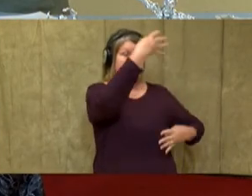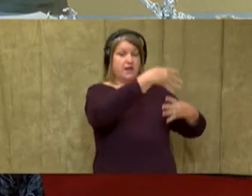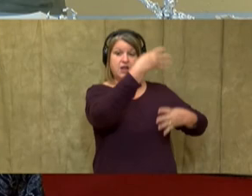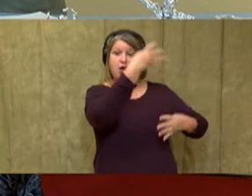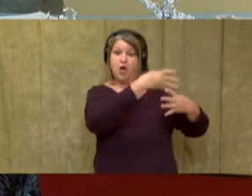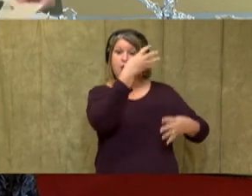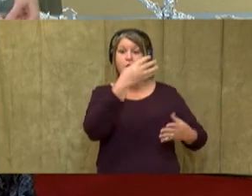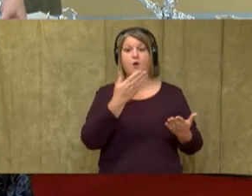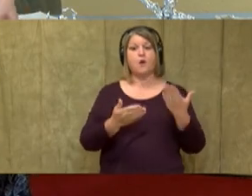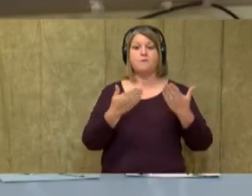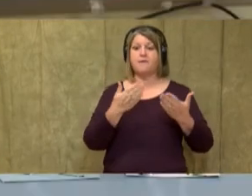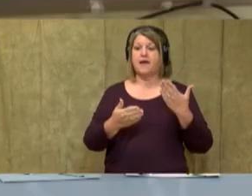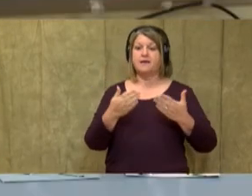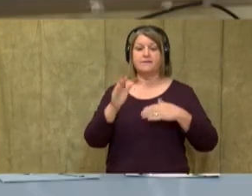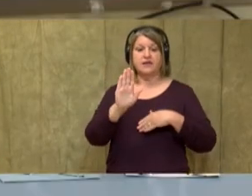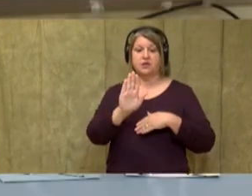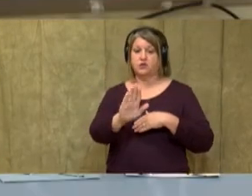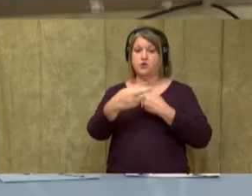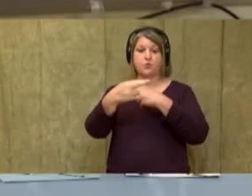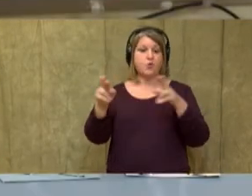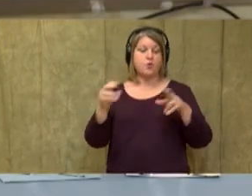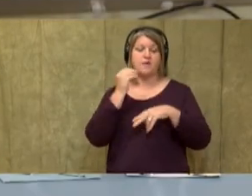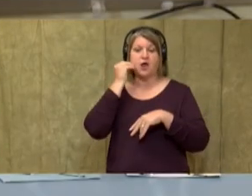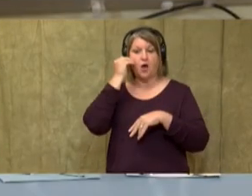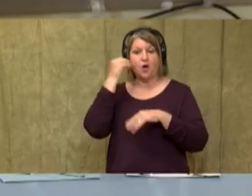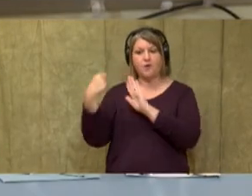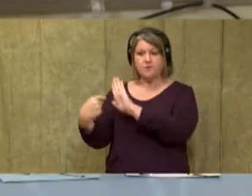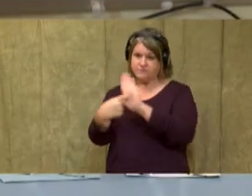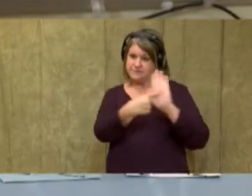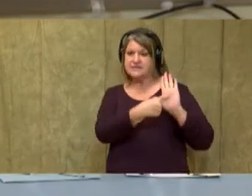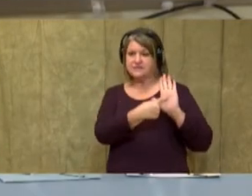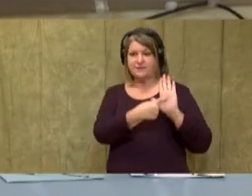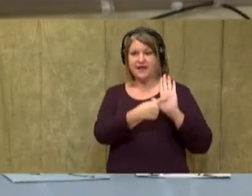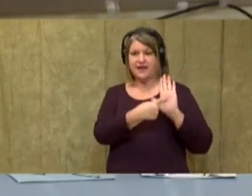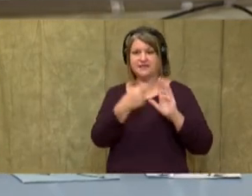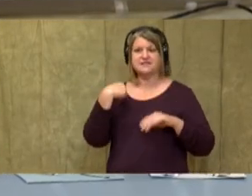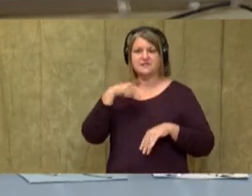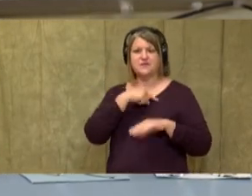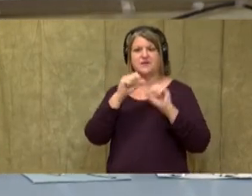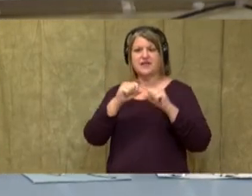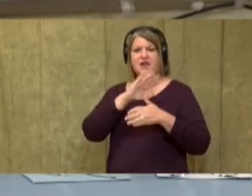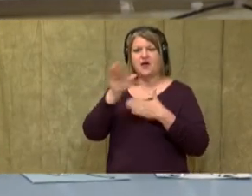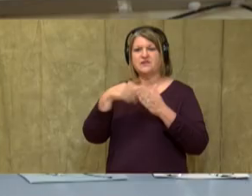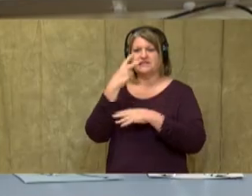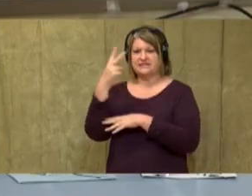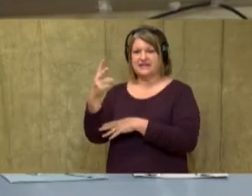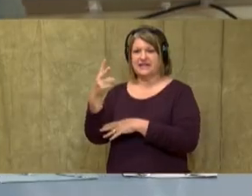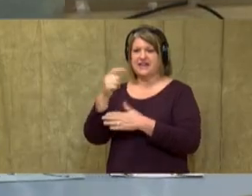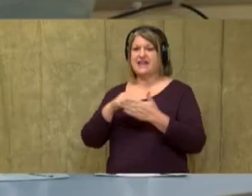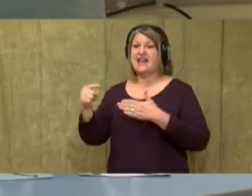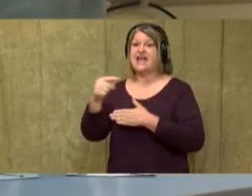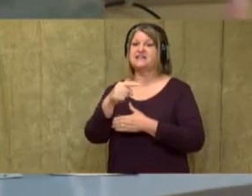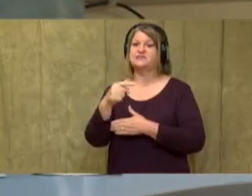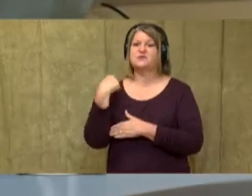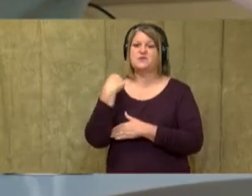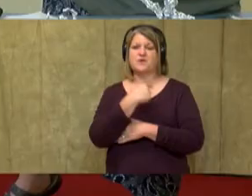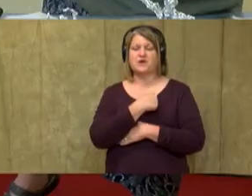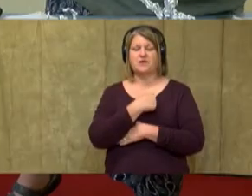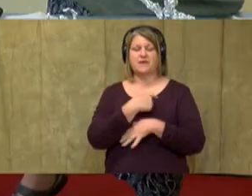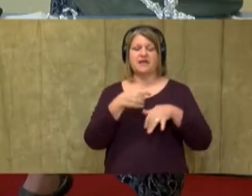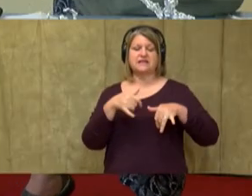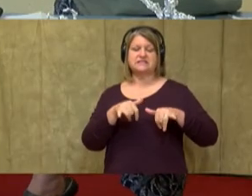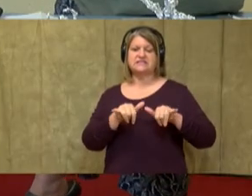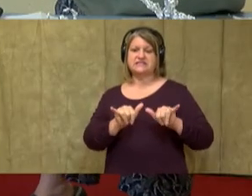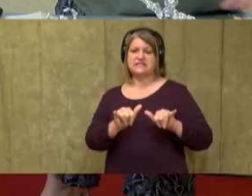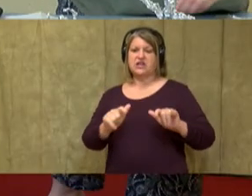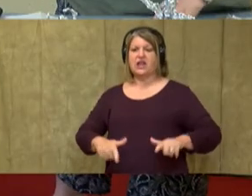Display your artwork so we can all see it. All right. Now next week for art, we're going to make something called a still life. This is going